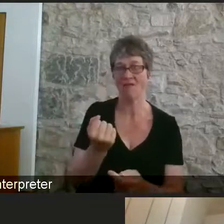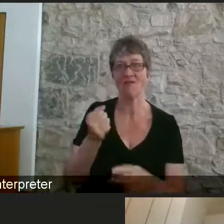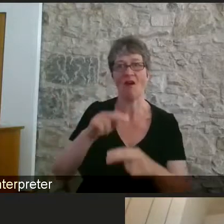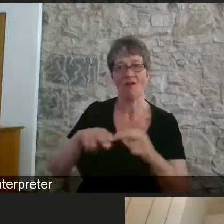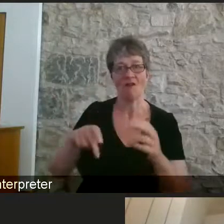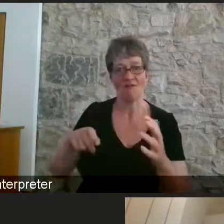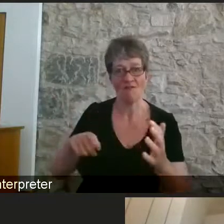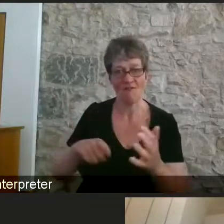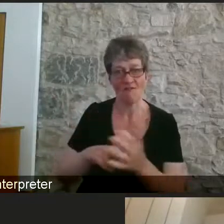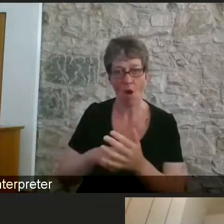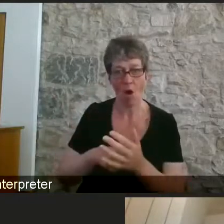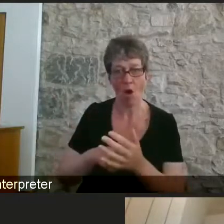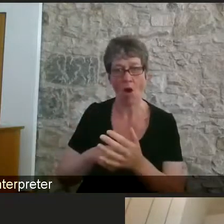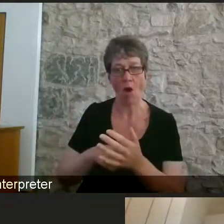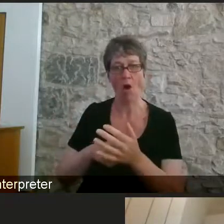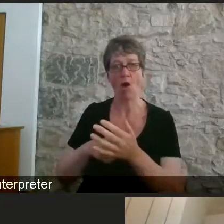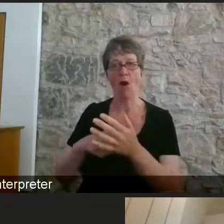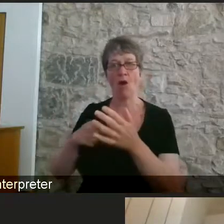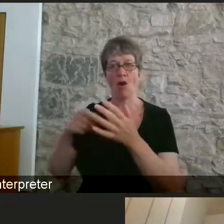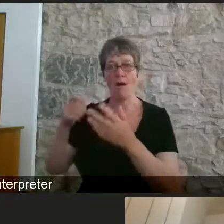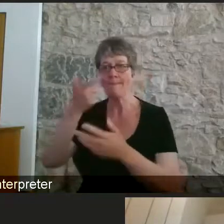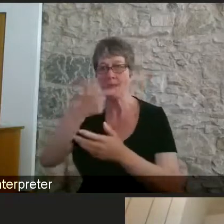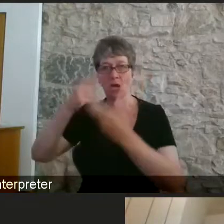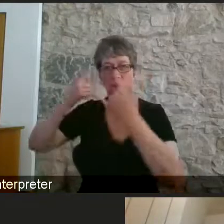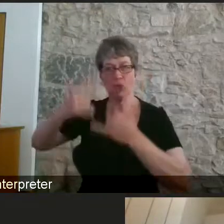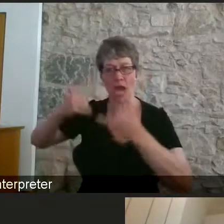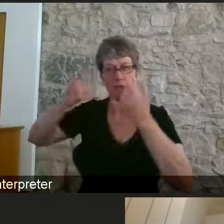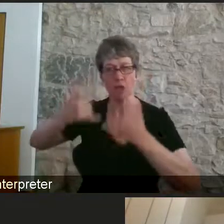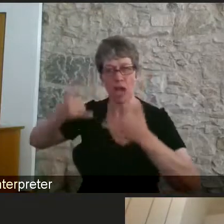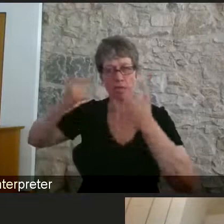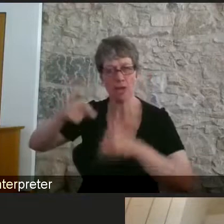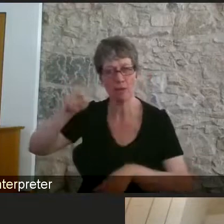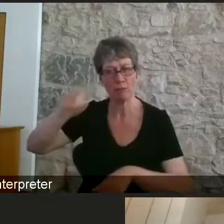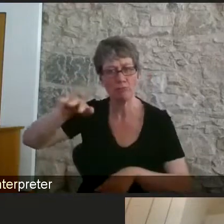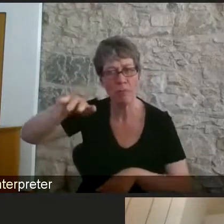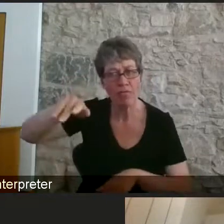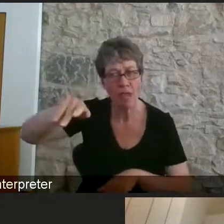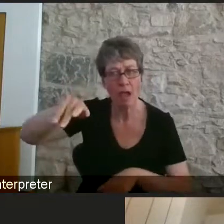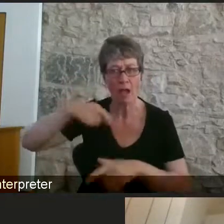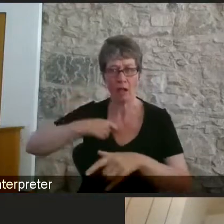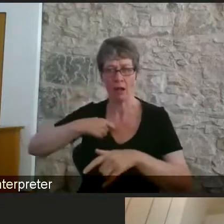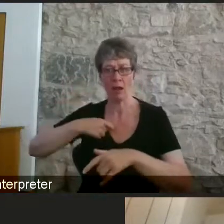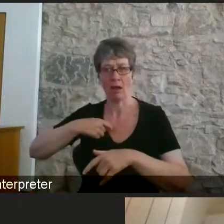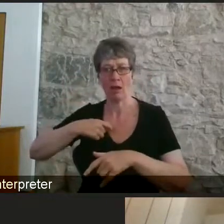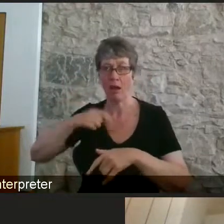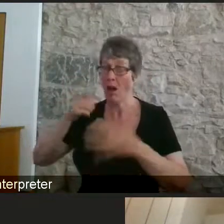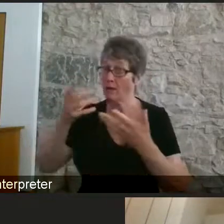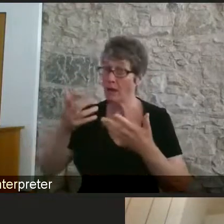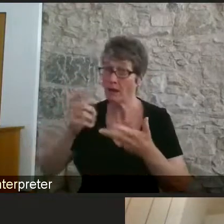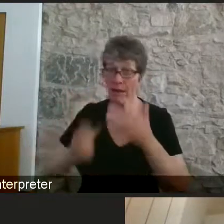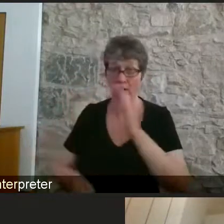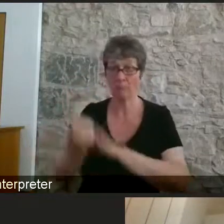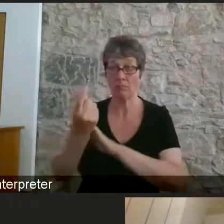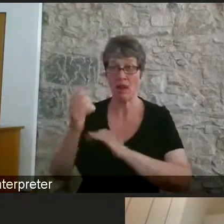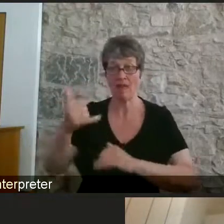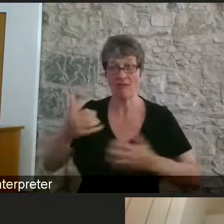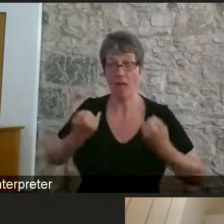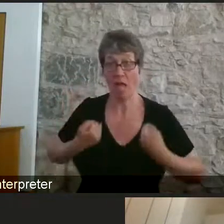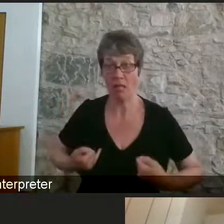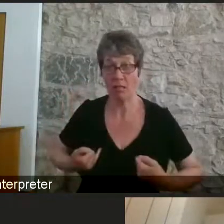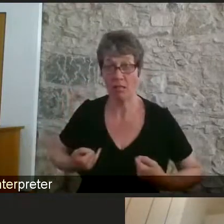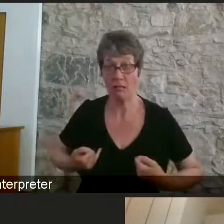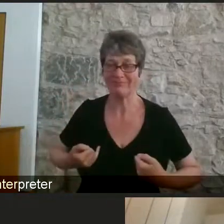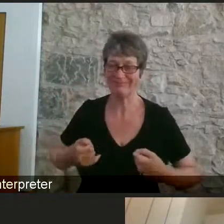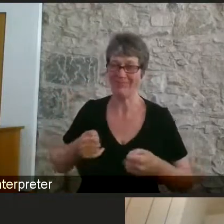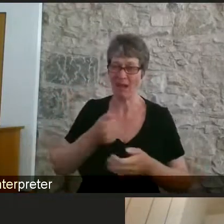when people are working from home. They are more likely to work when ill at home, as opposed to going to the